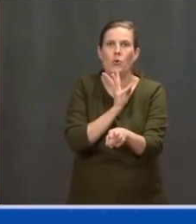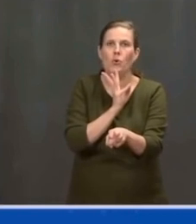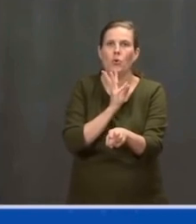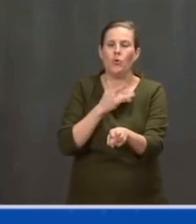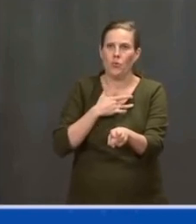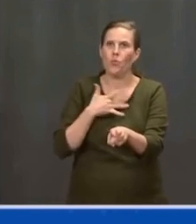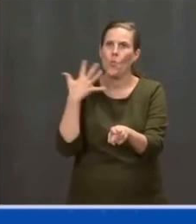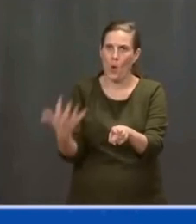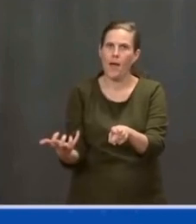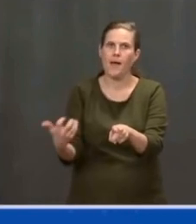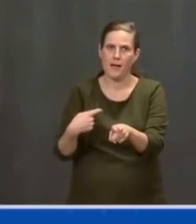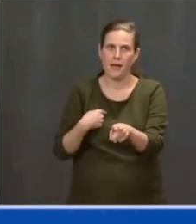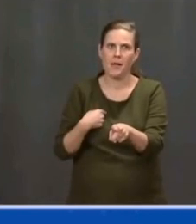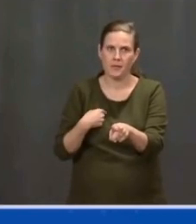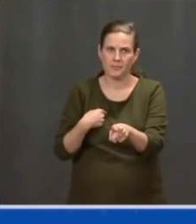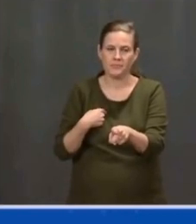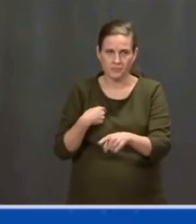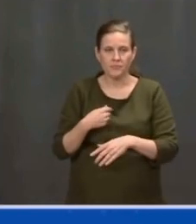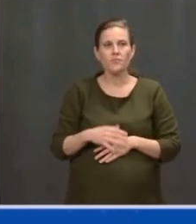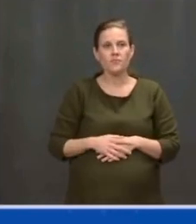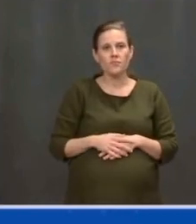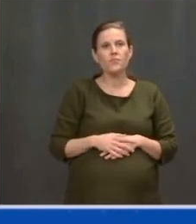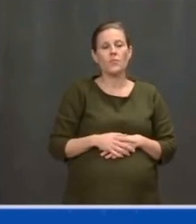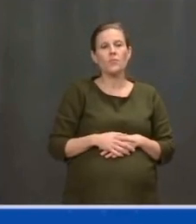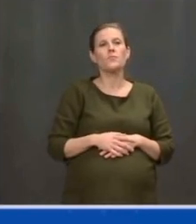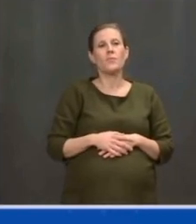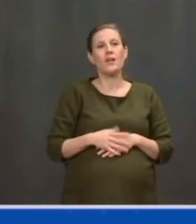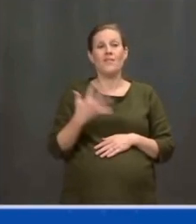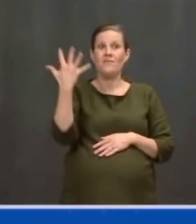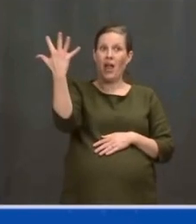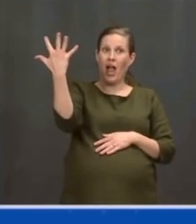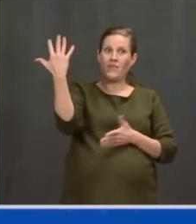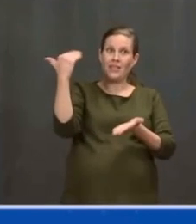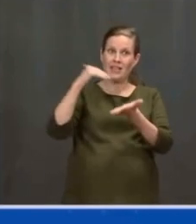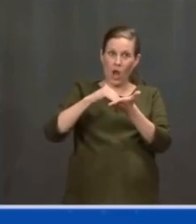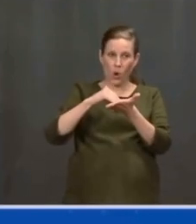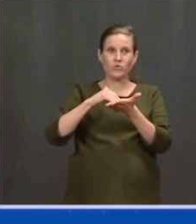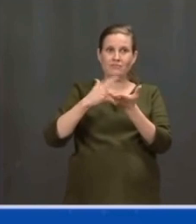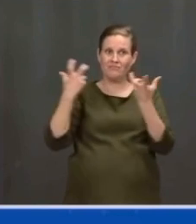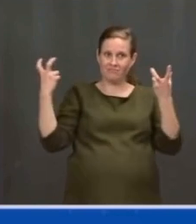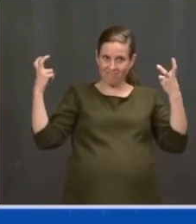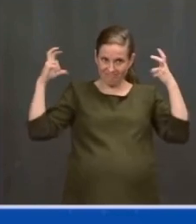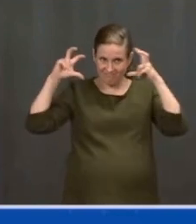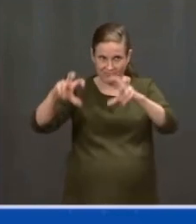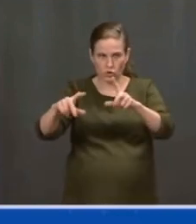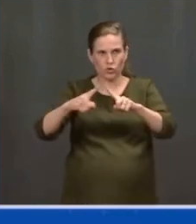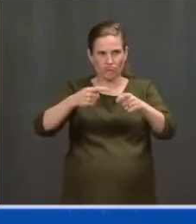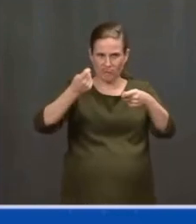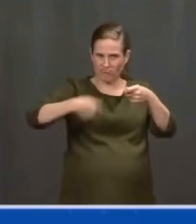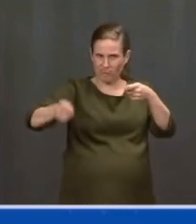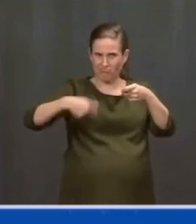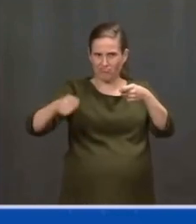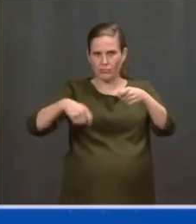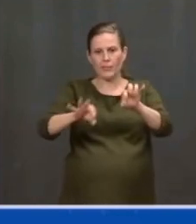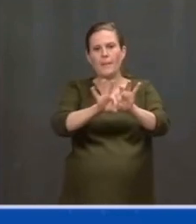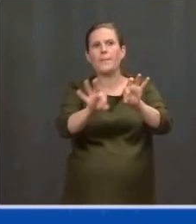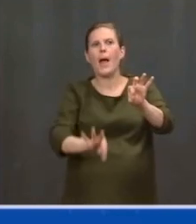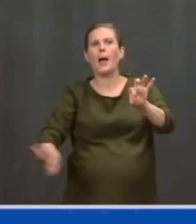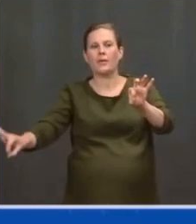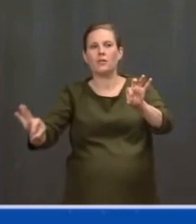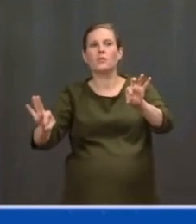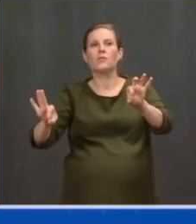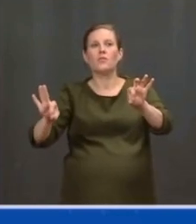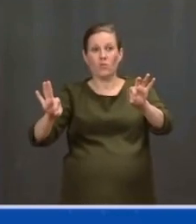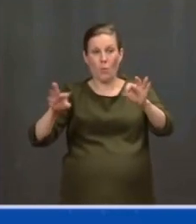$5,000 investment, replacing a line that can mean up to $22,000 in